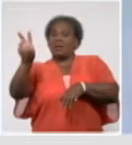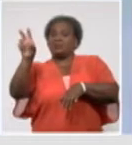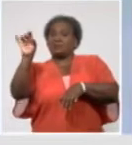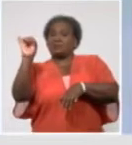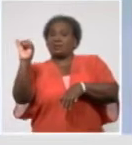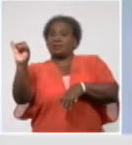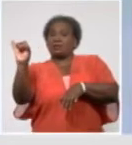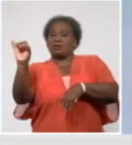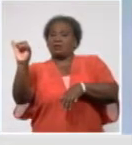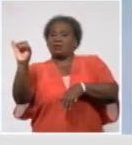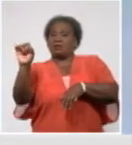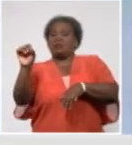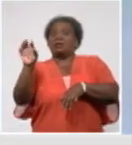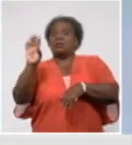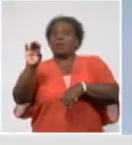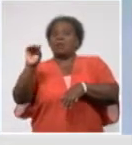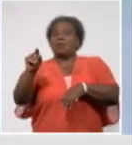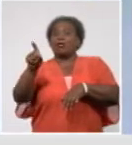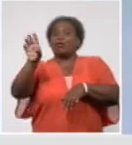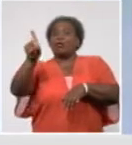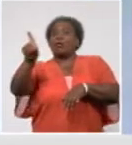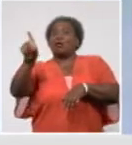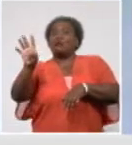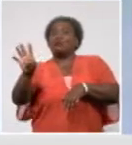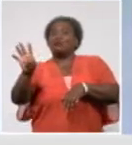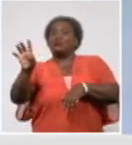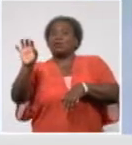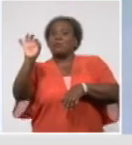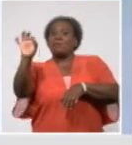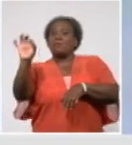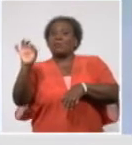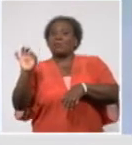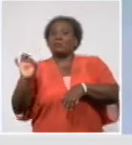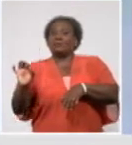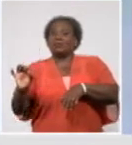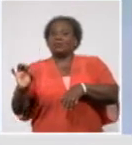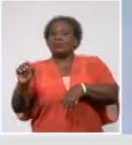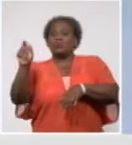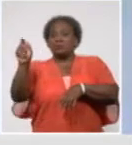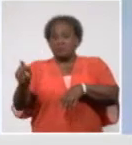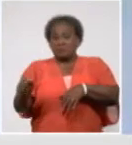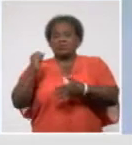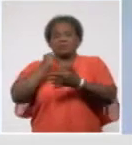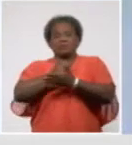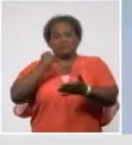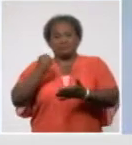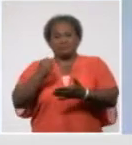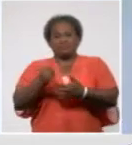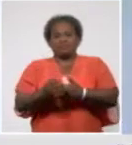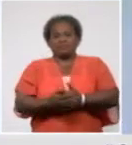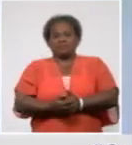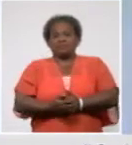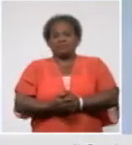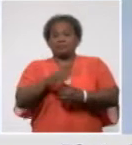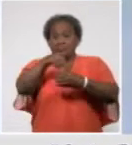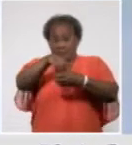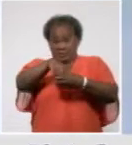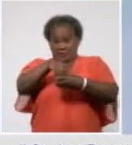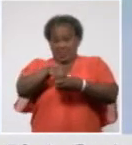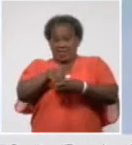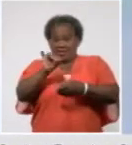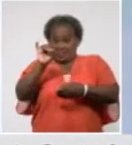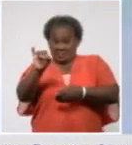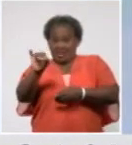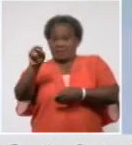been diagnosed with the virus thus far in Cuba, 626 or 14